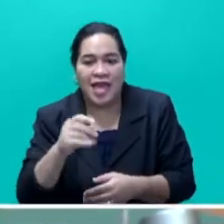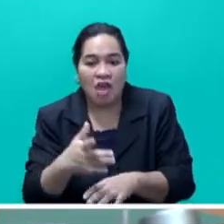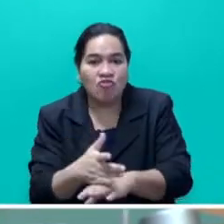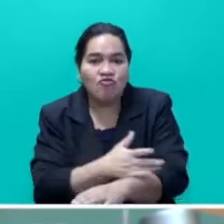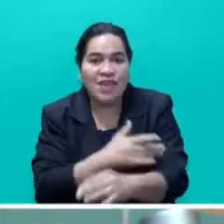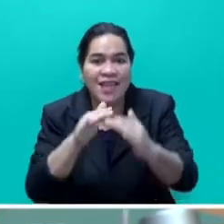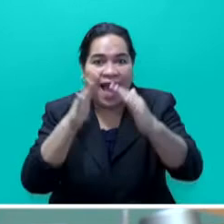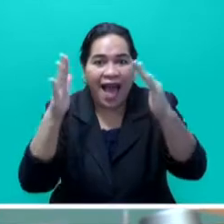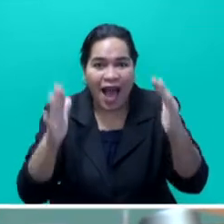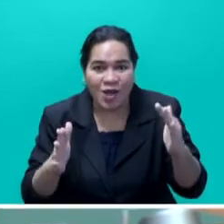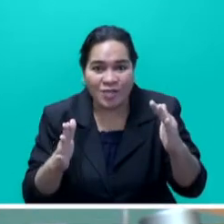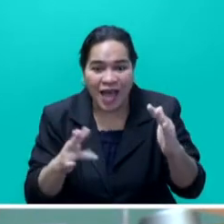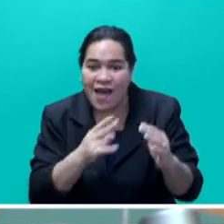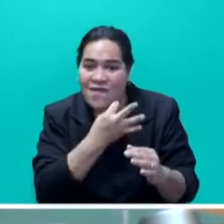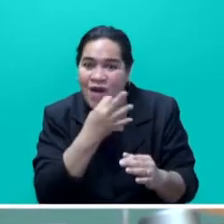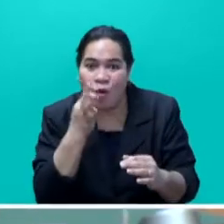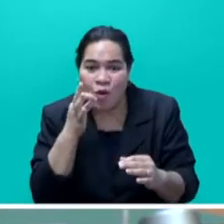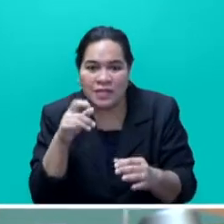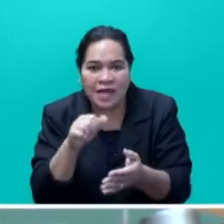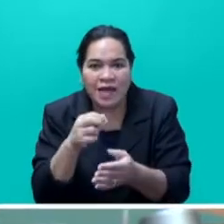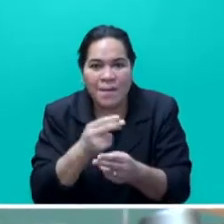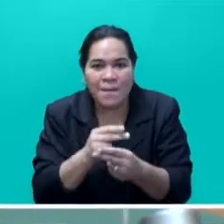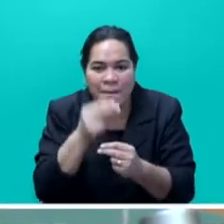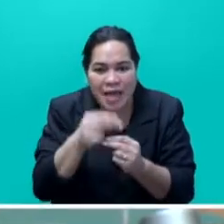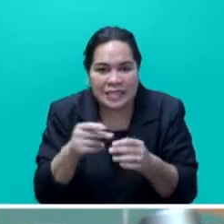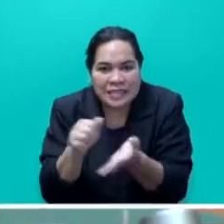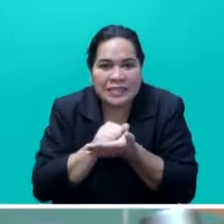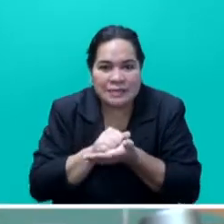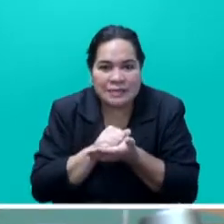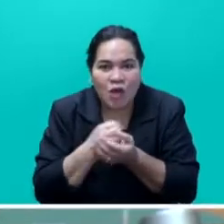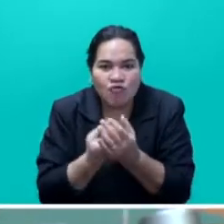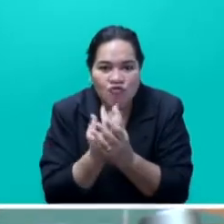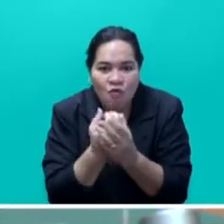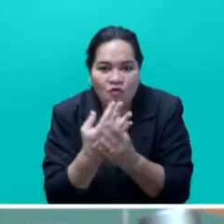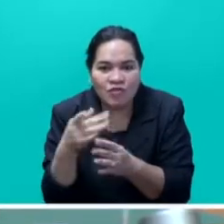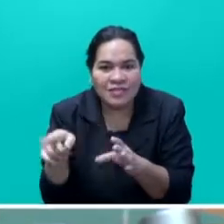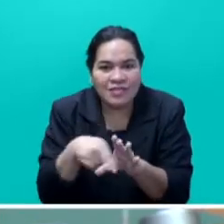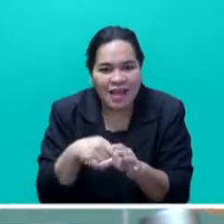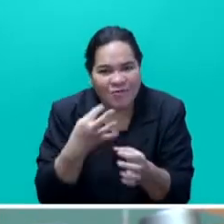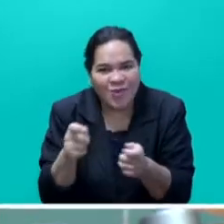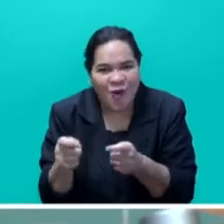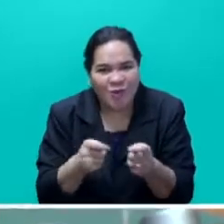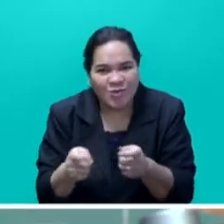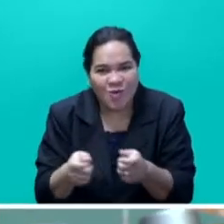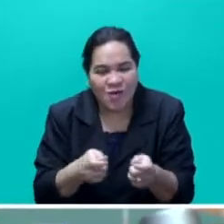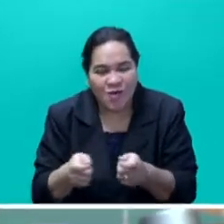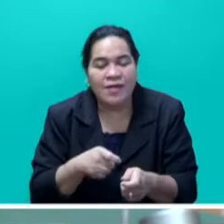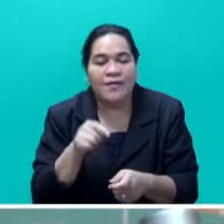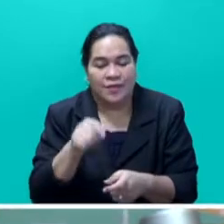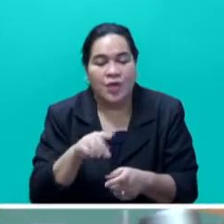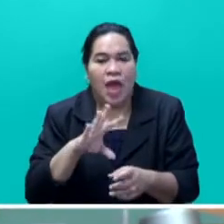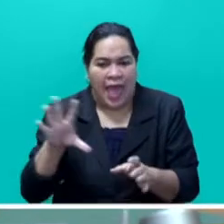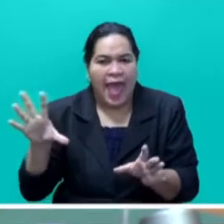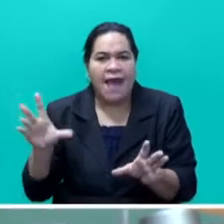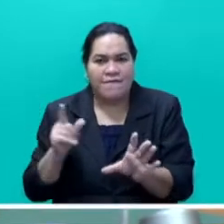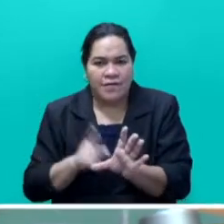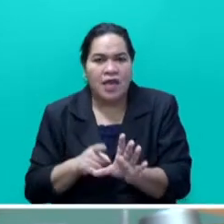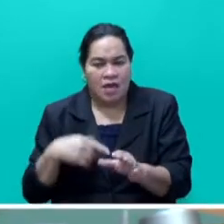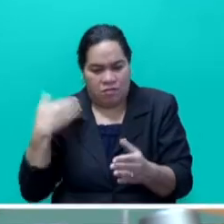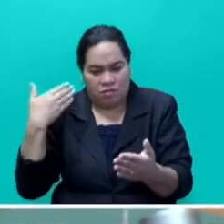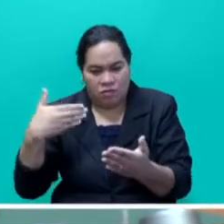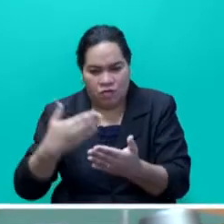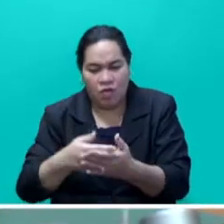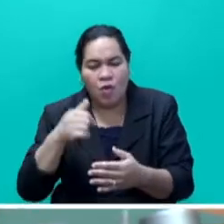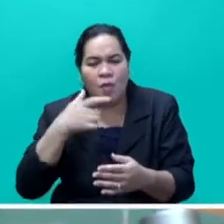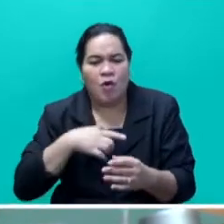at farmers' fields. Mr Speaker Sayer, noting drier period every year and its impact on vegetable